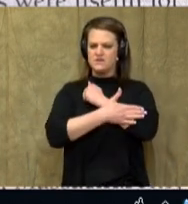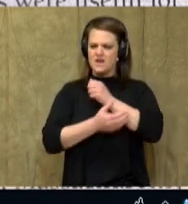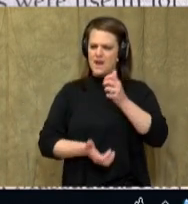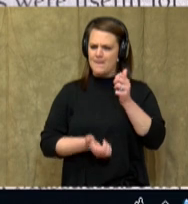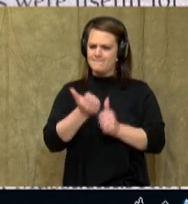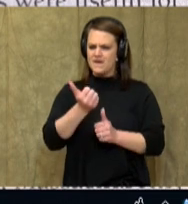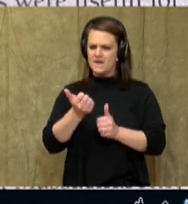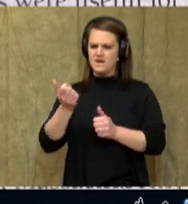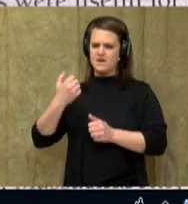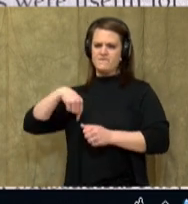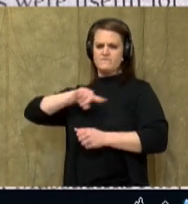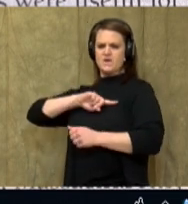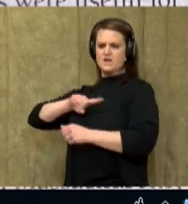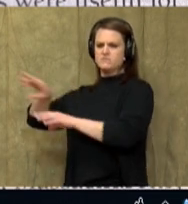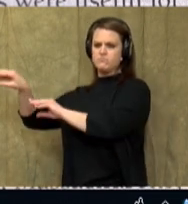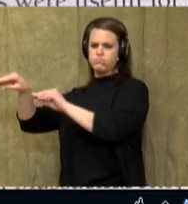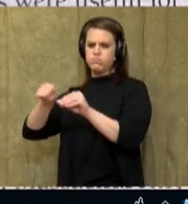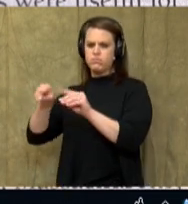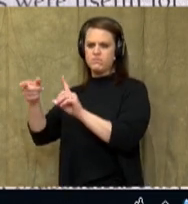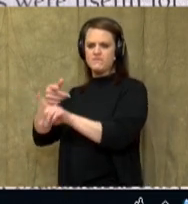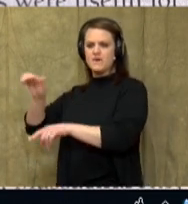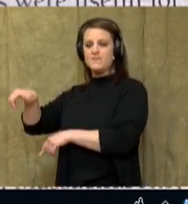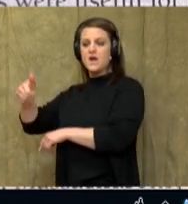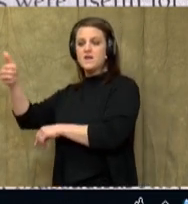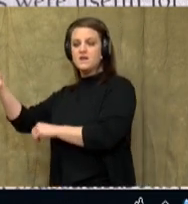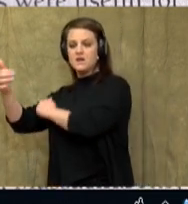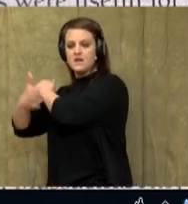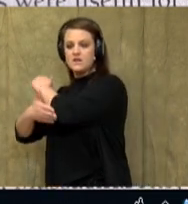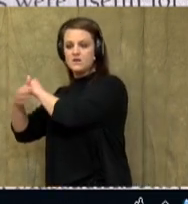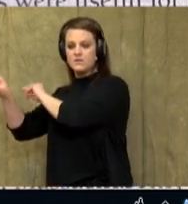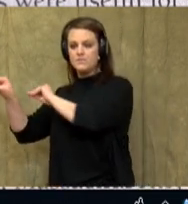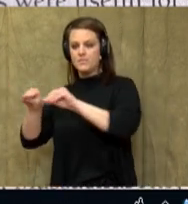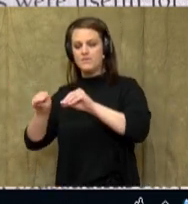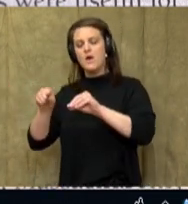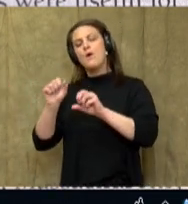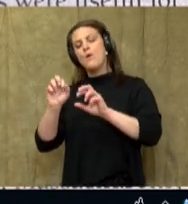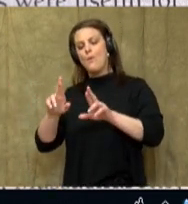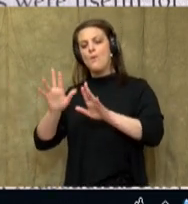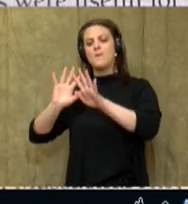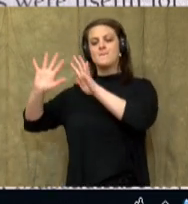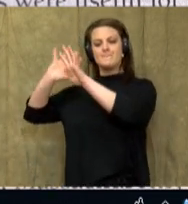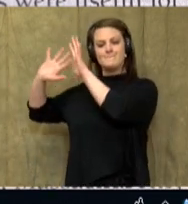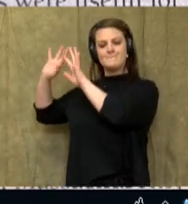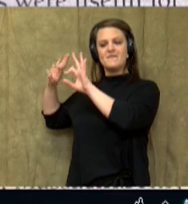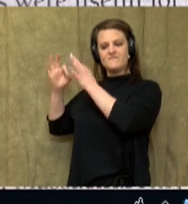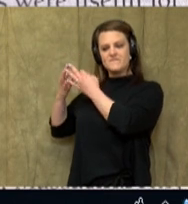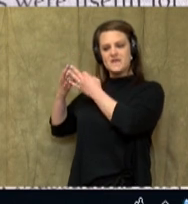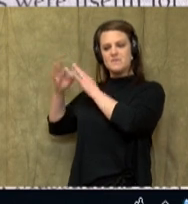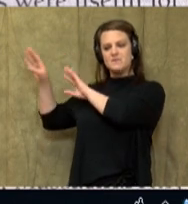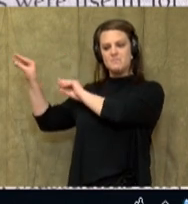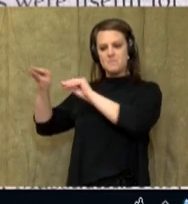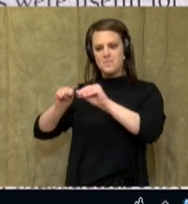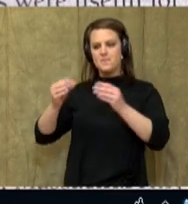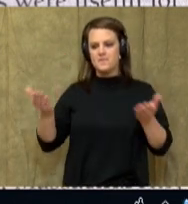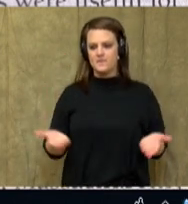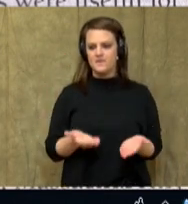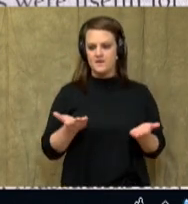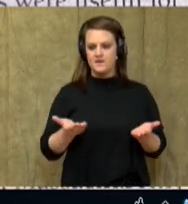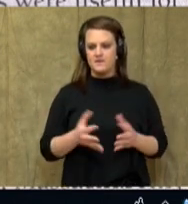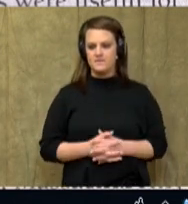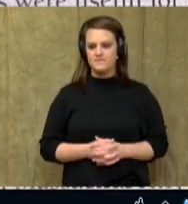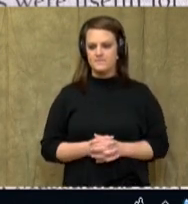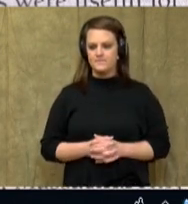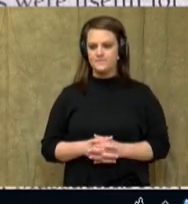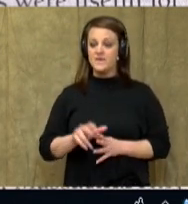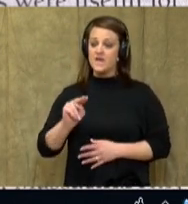migrated from a different country or our ancestors did. Let me rephrase that or fix that. So